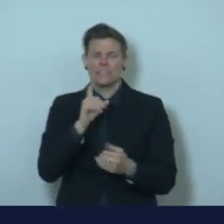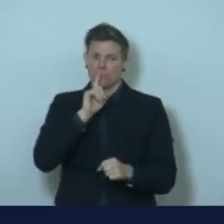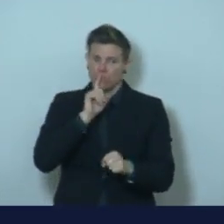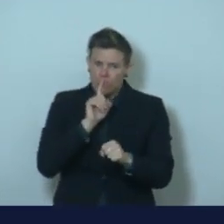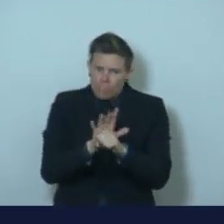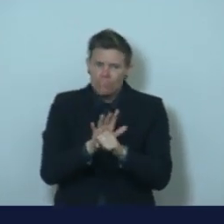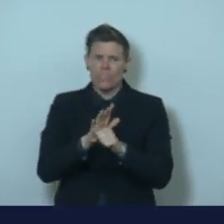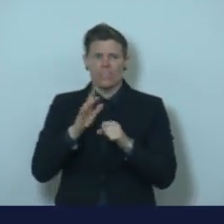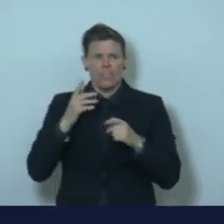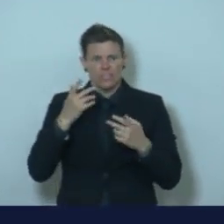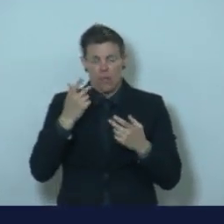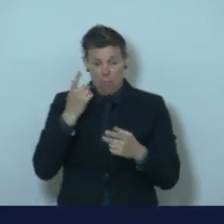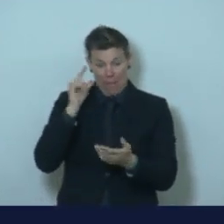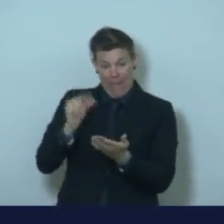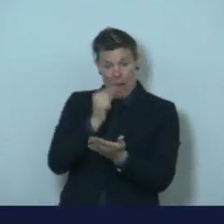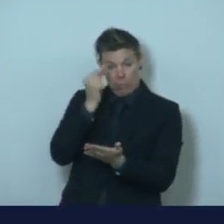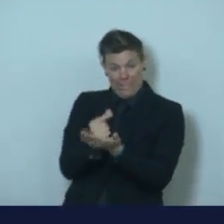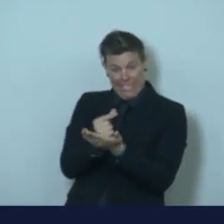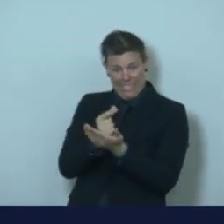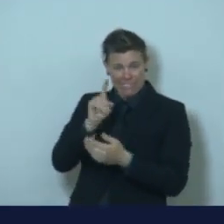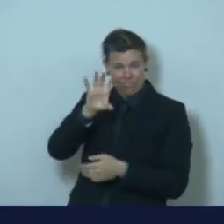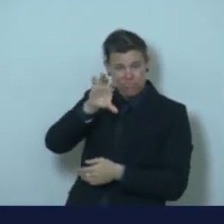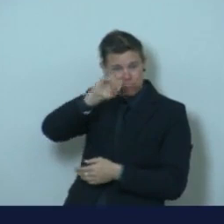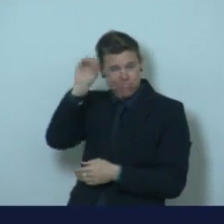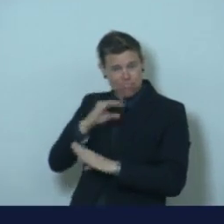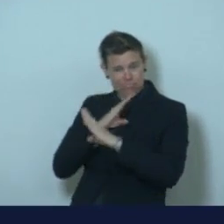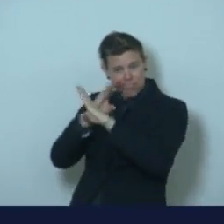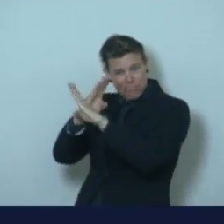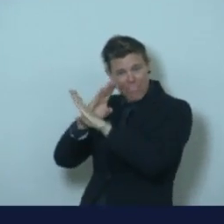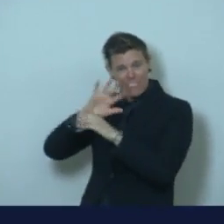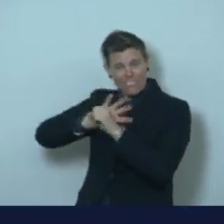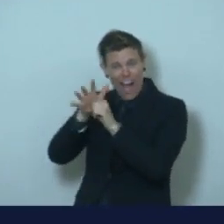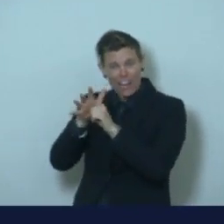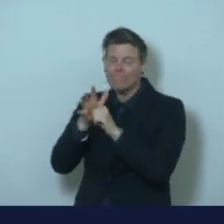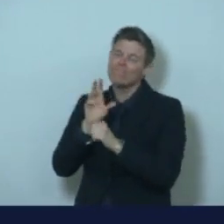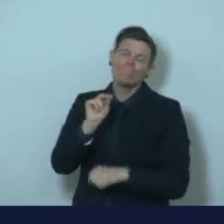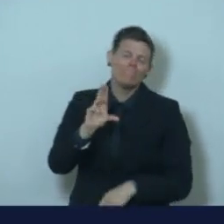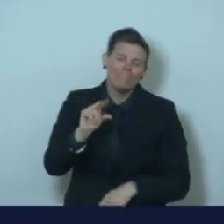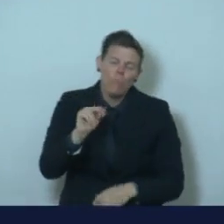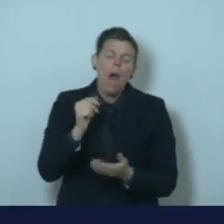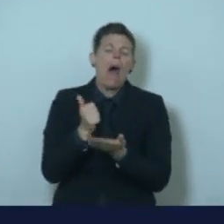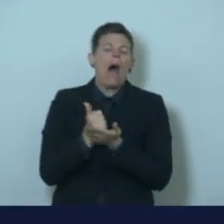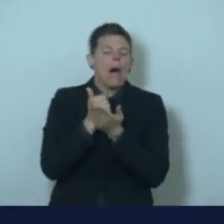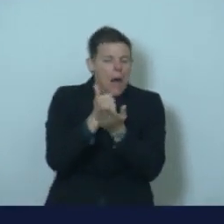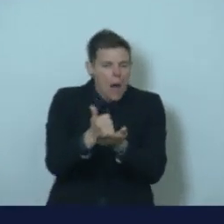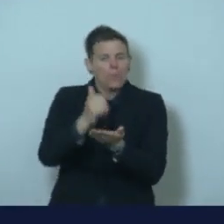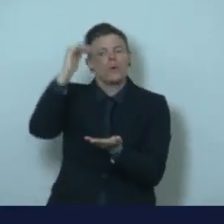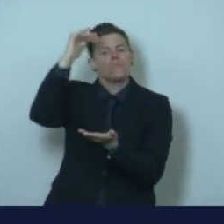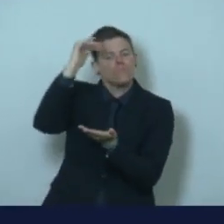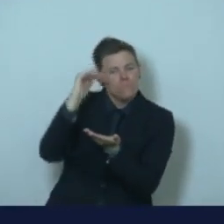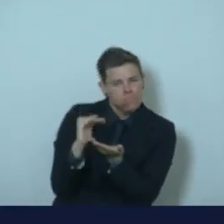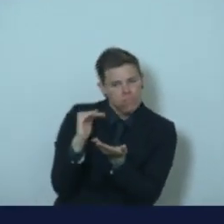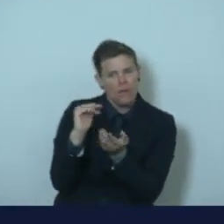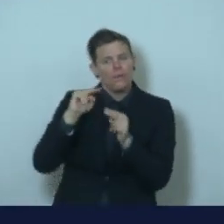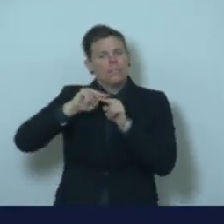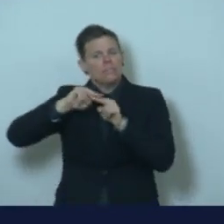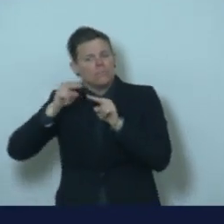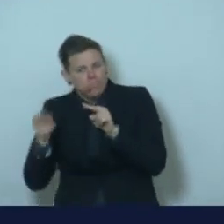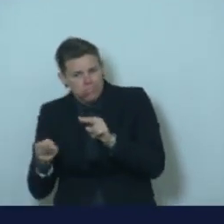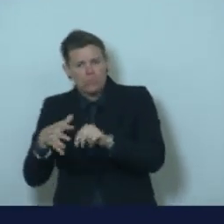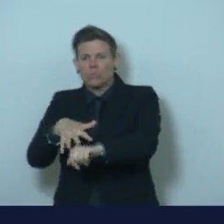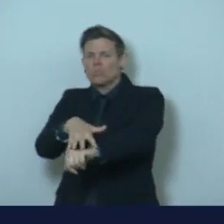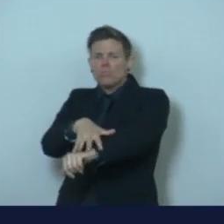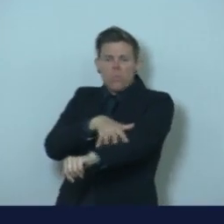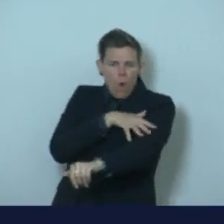that, that while these mitigate, right, they slow and stop the spread in many ways. It is not a guarantee